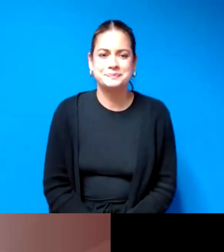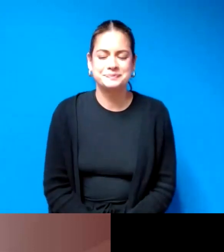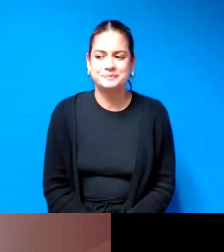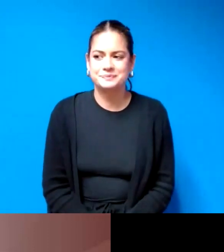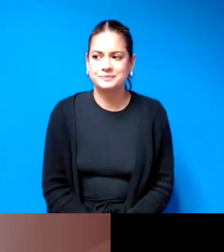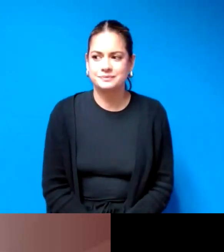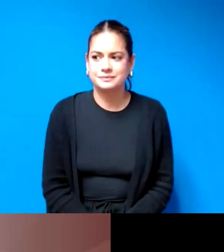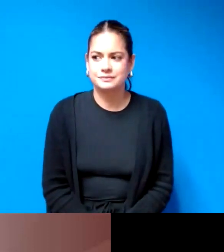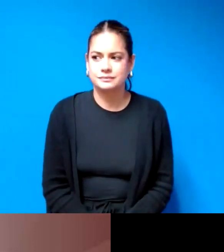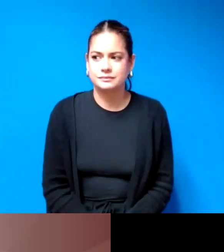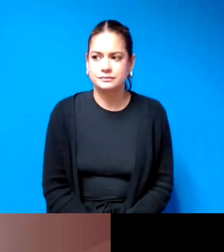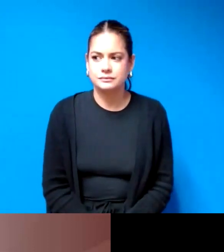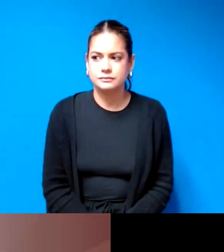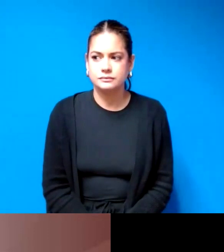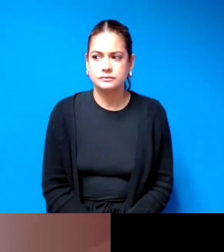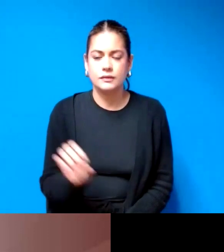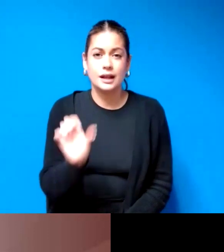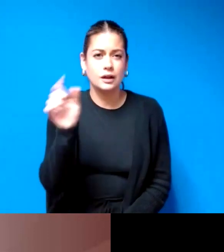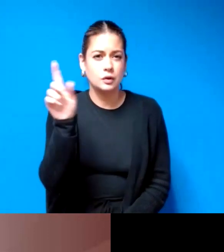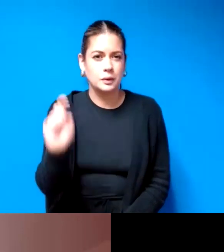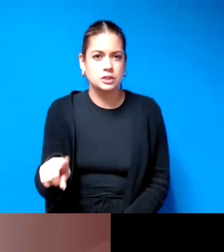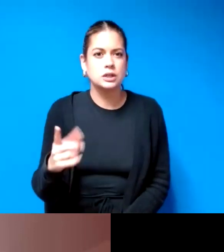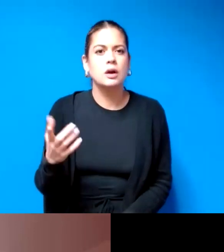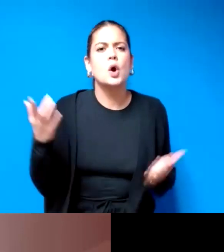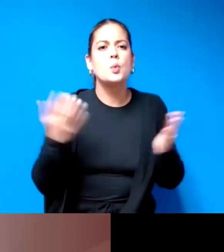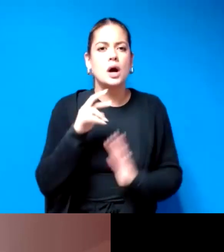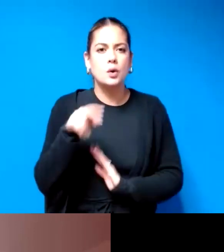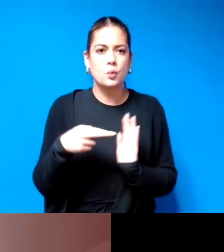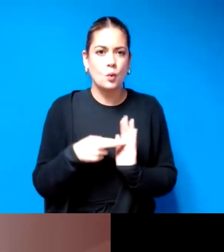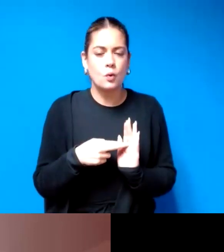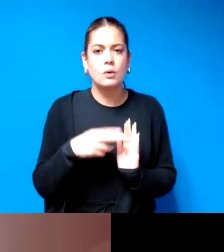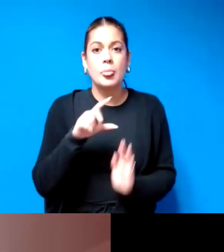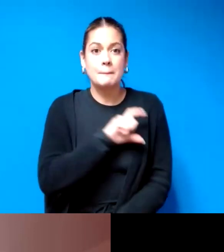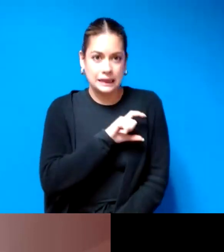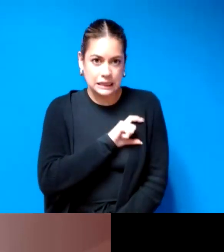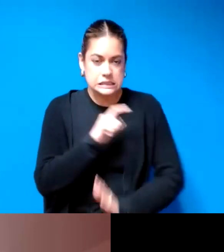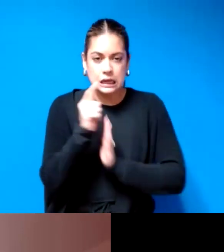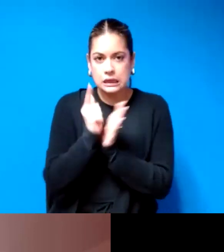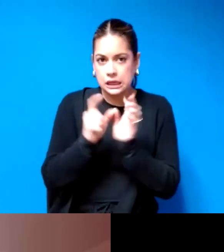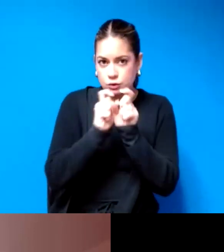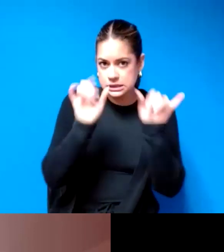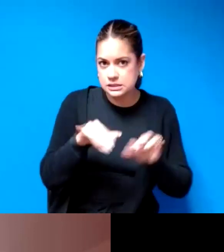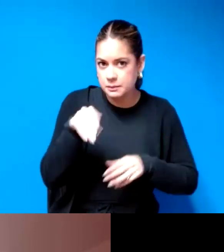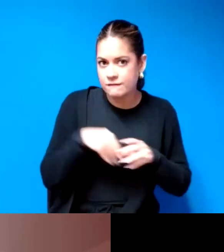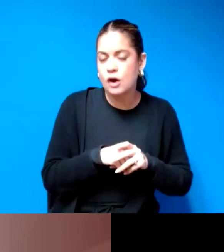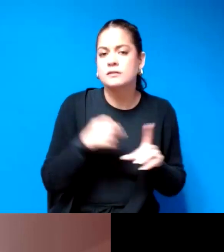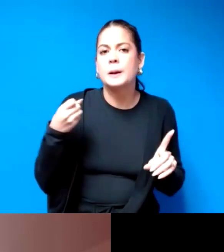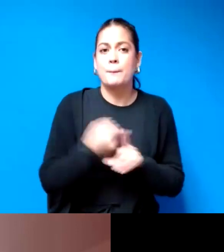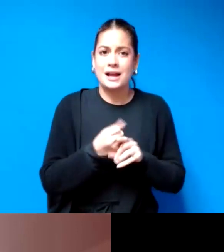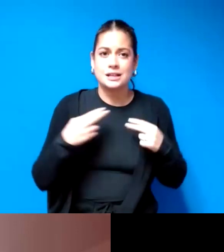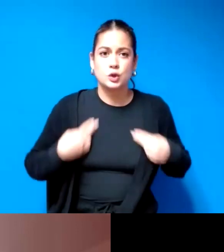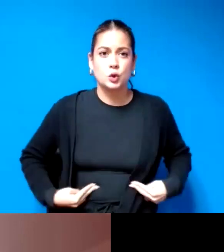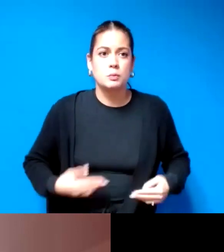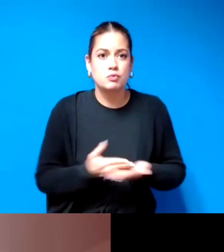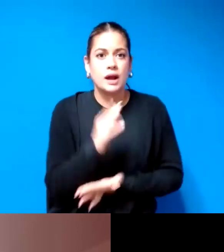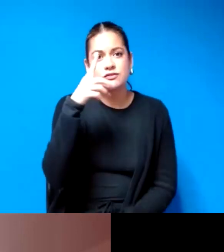another question that we received was what role have police in the legal system played in impacting the human rights of